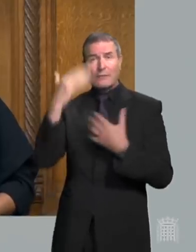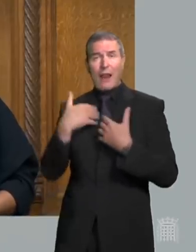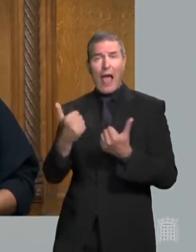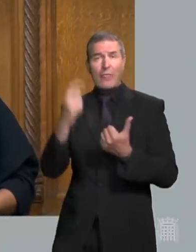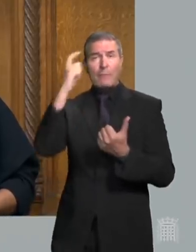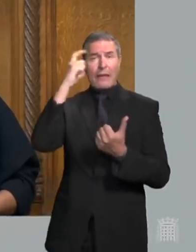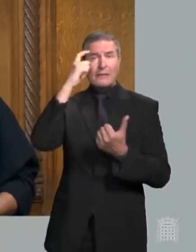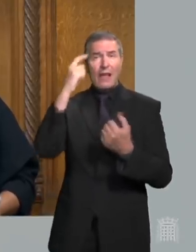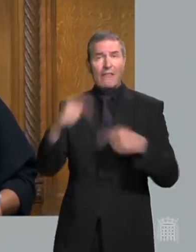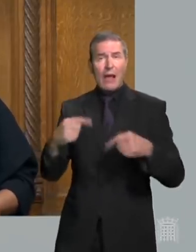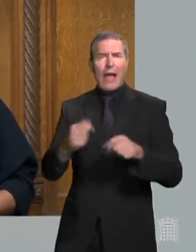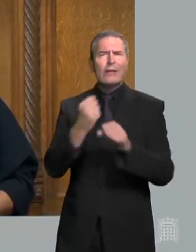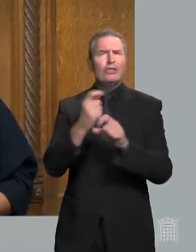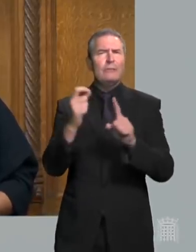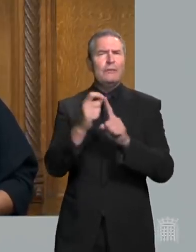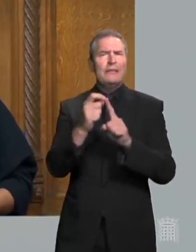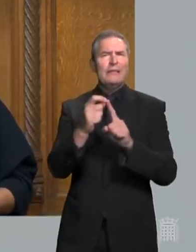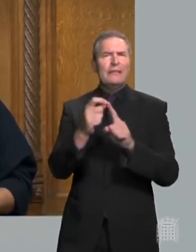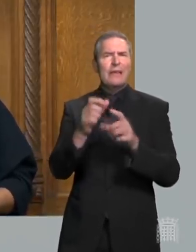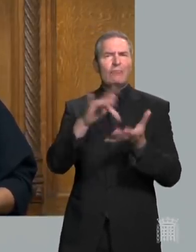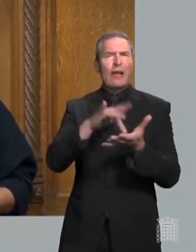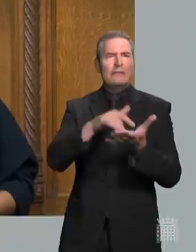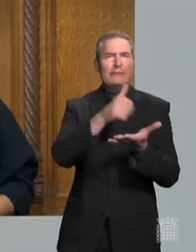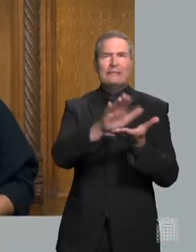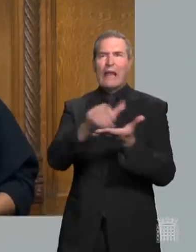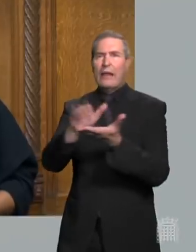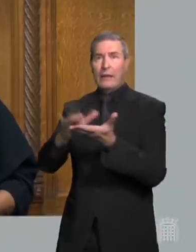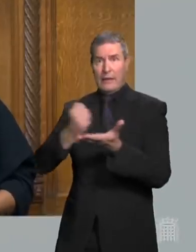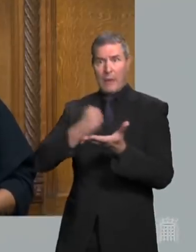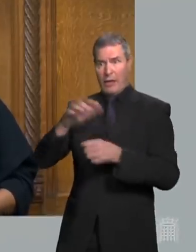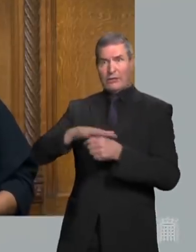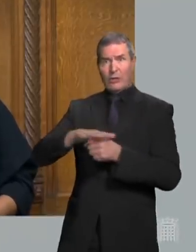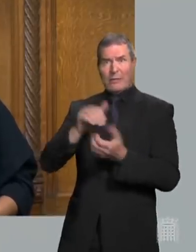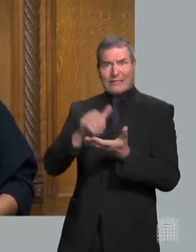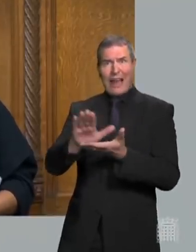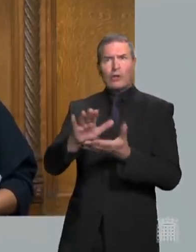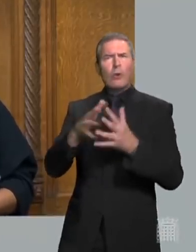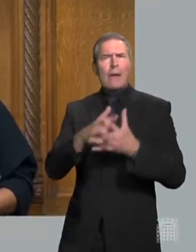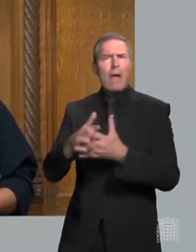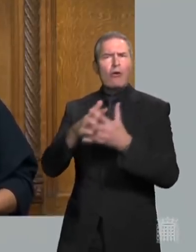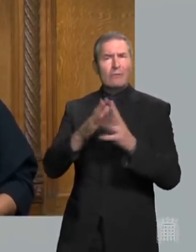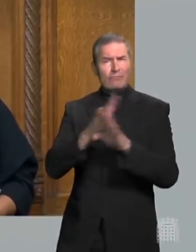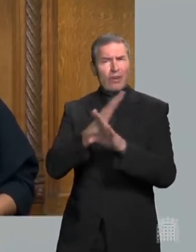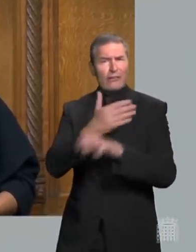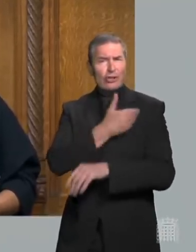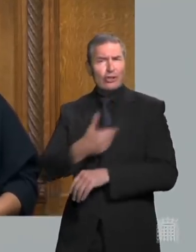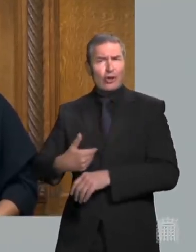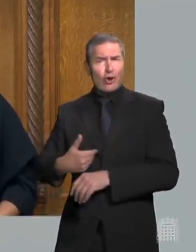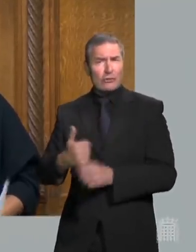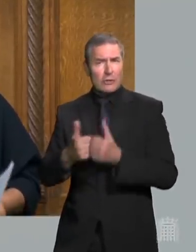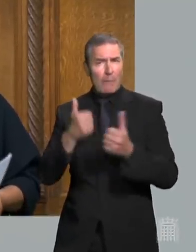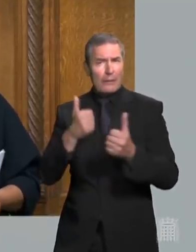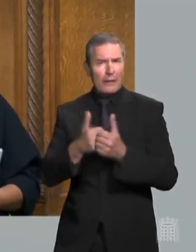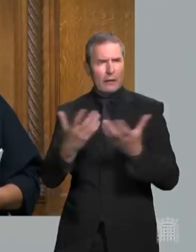widespread sell-off of GP practices like the Edith Cavell surgery in my constituency to American private insurance giant Centene